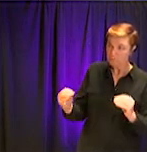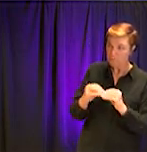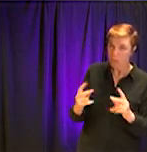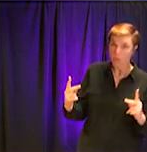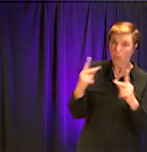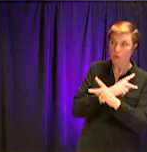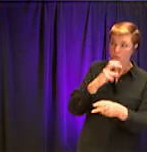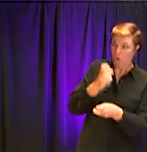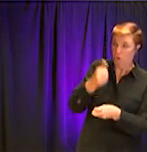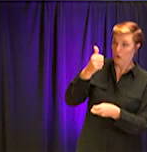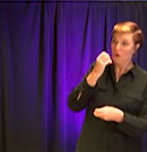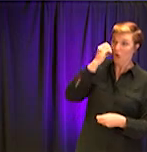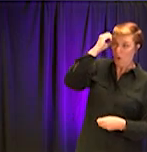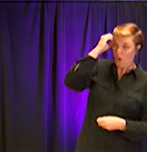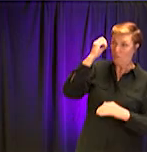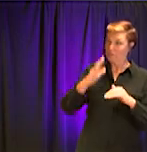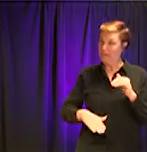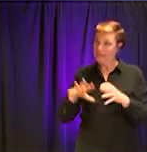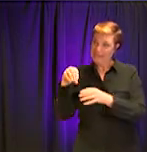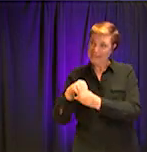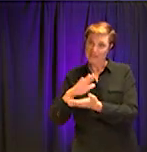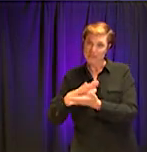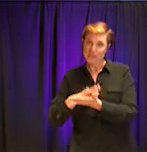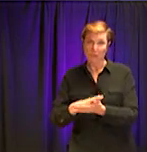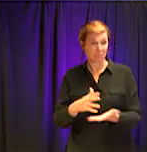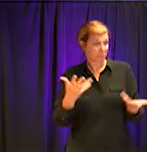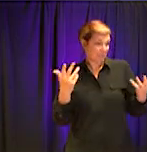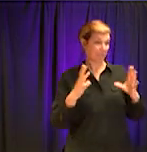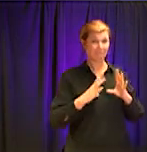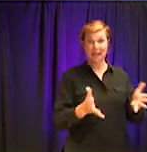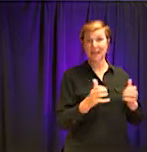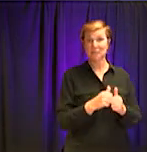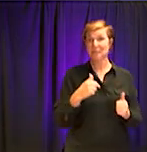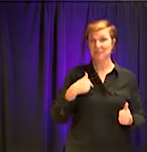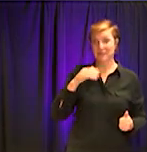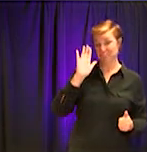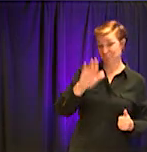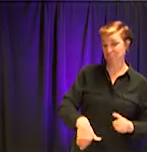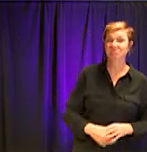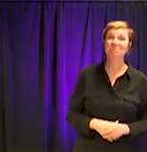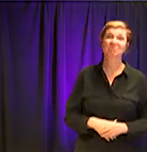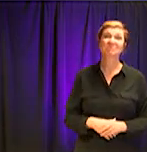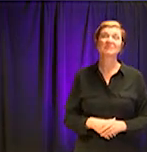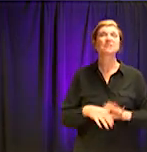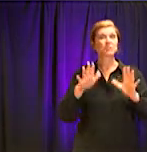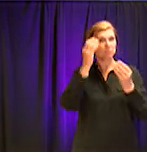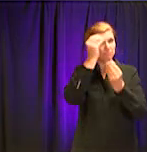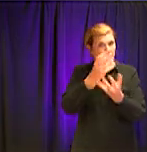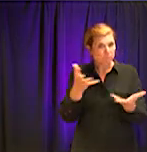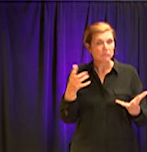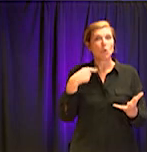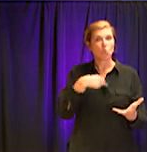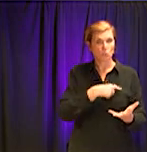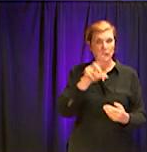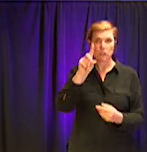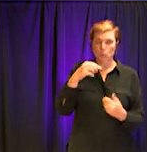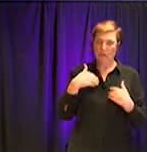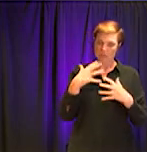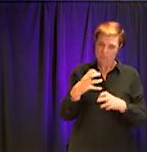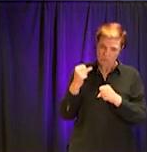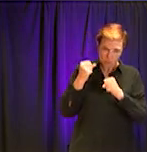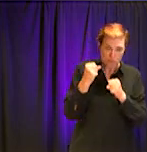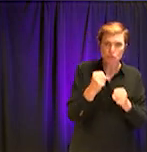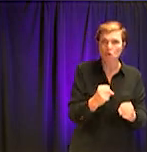That's just fine with me. And so I want to assure you that you have a strong engine, a strong